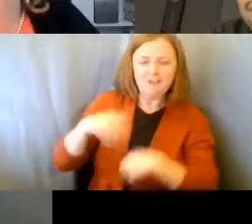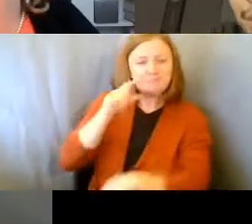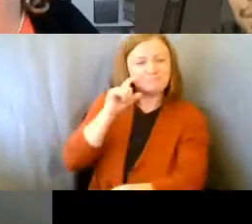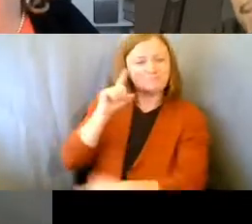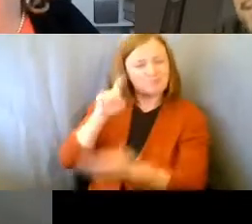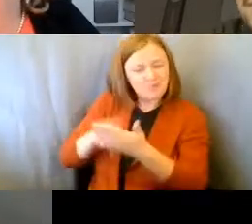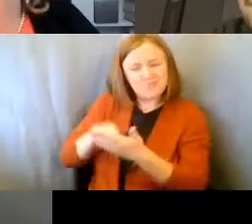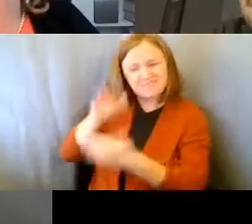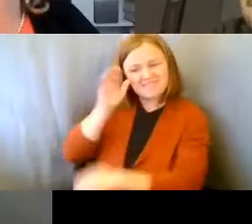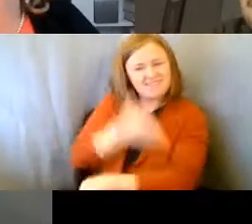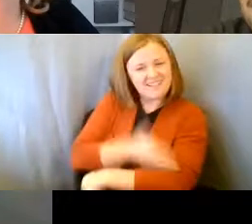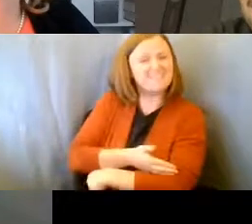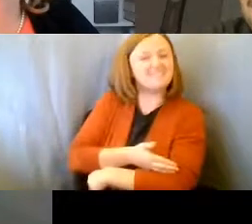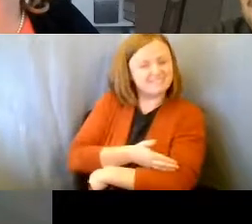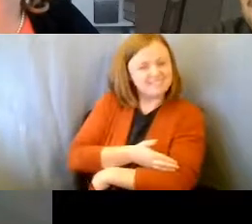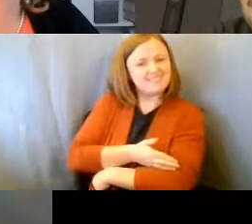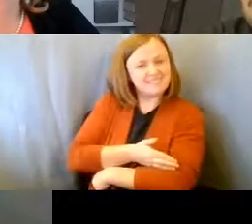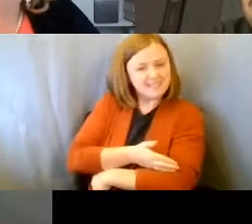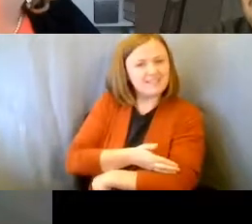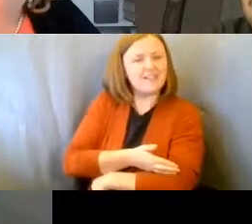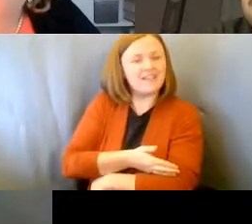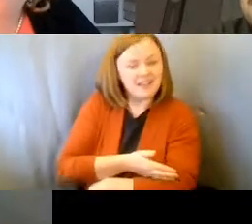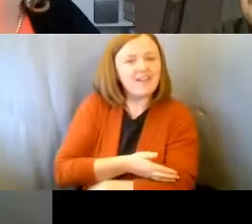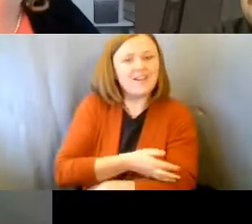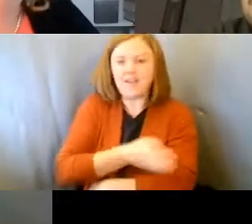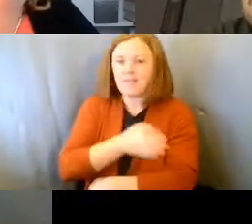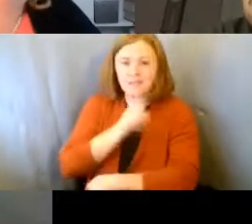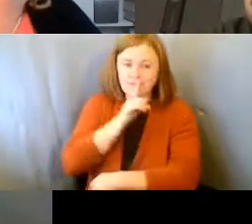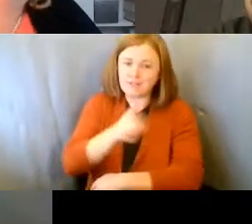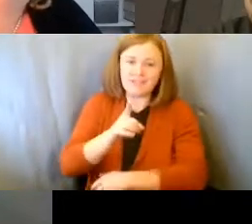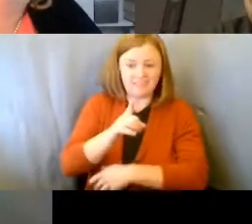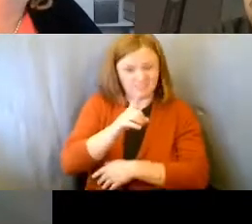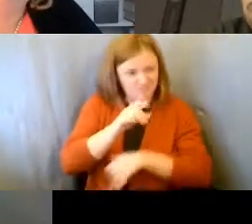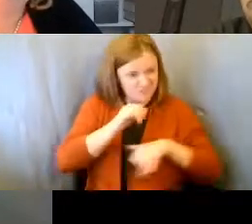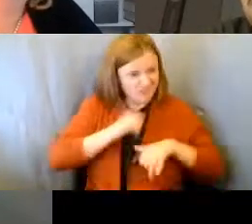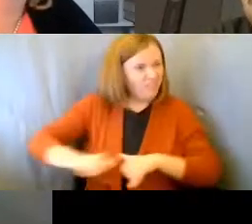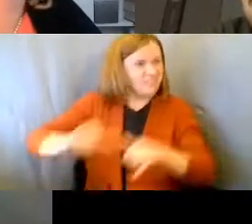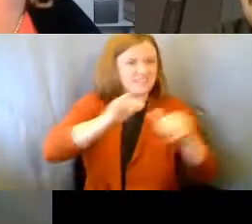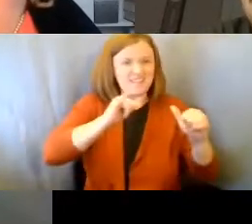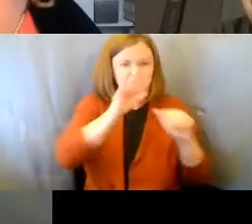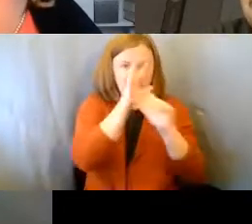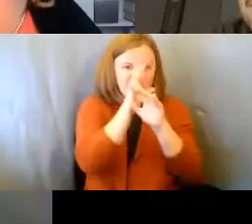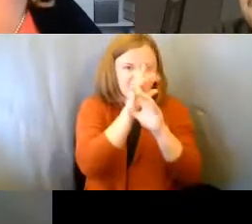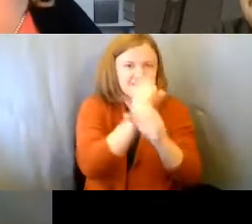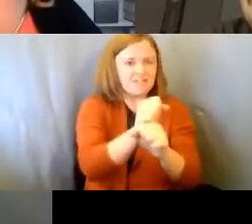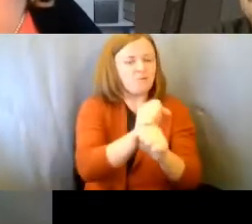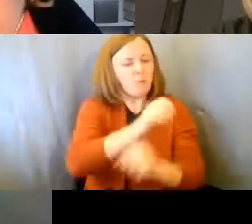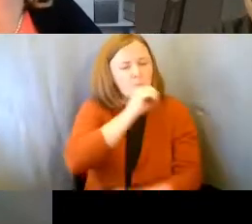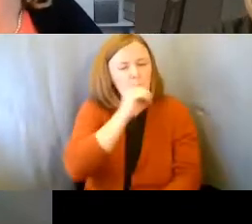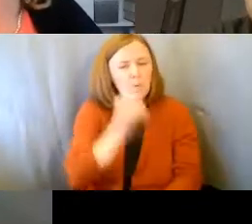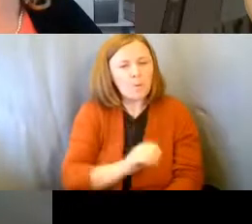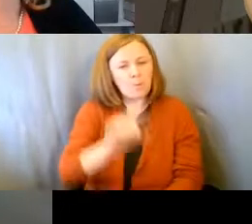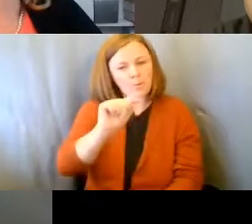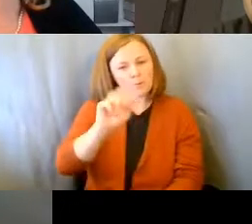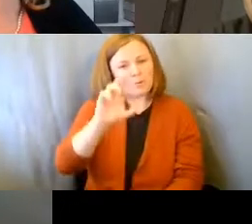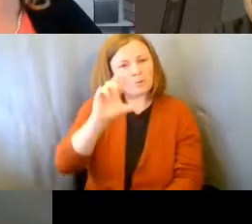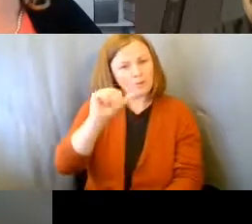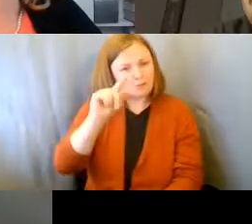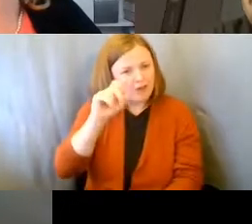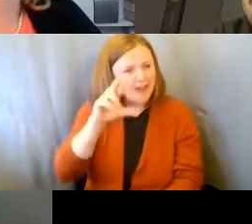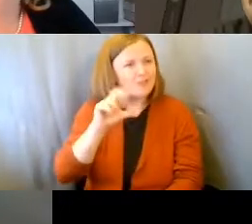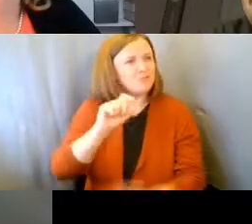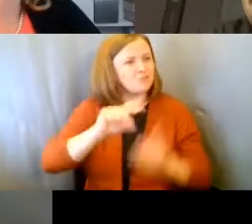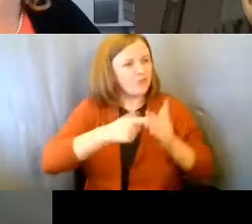they, um, they all had the same fascination with these antique tractors. So,